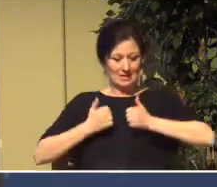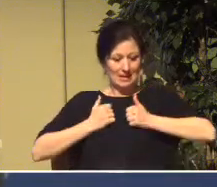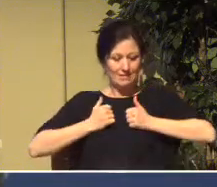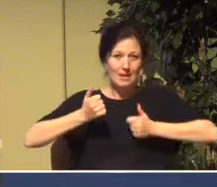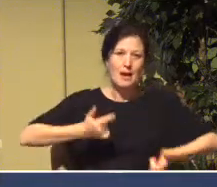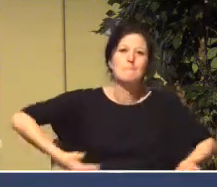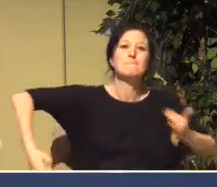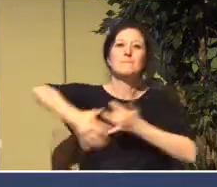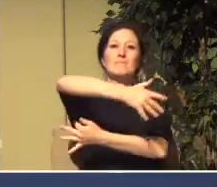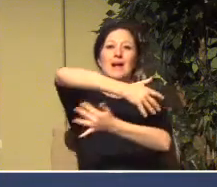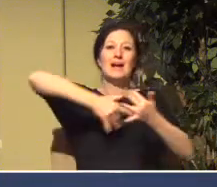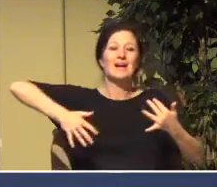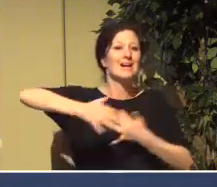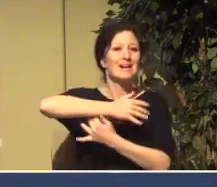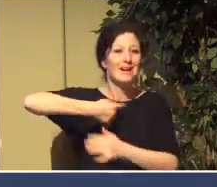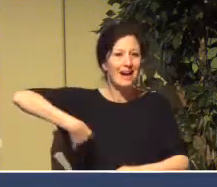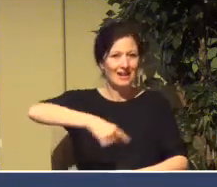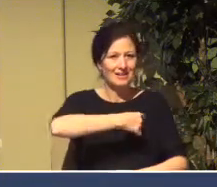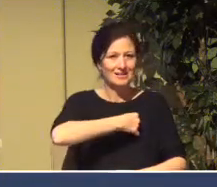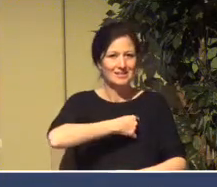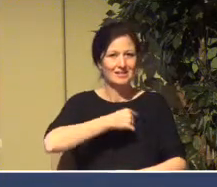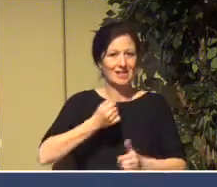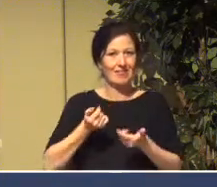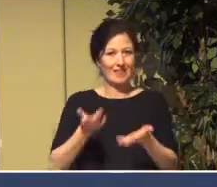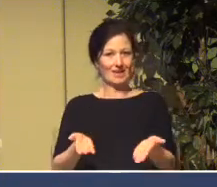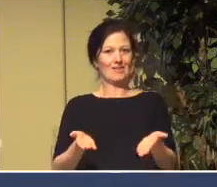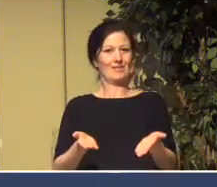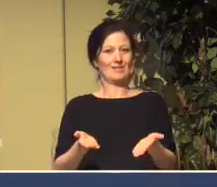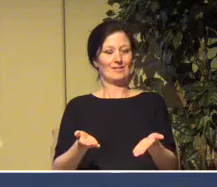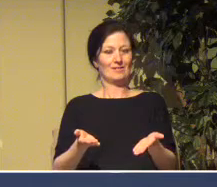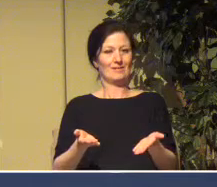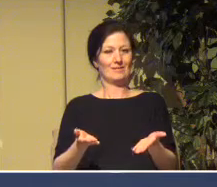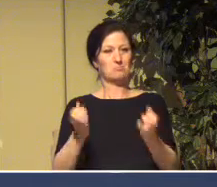and He's there. Okay.